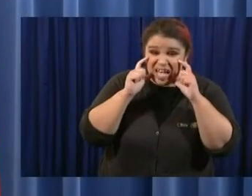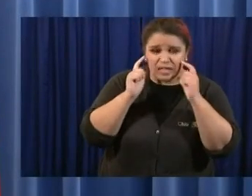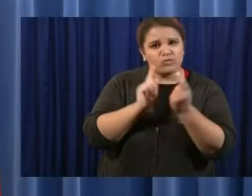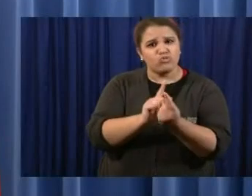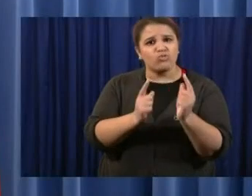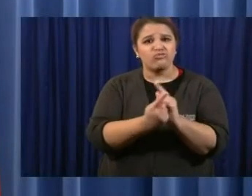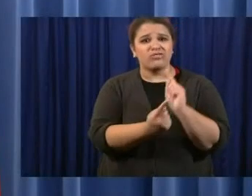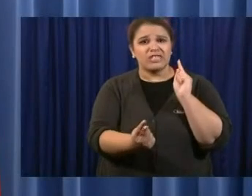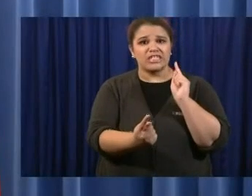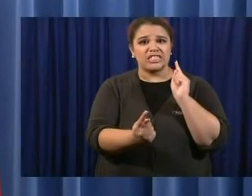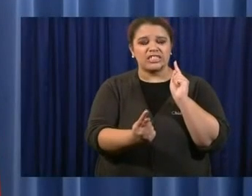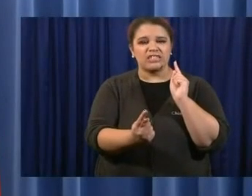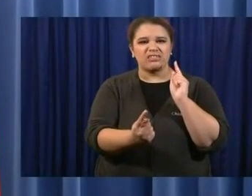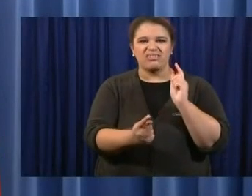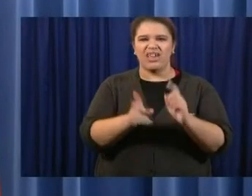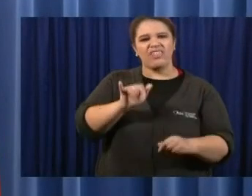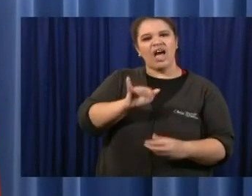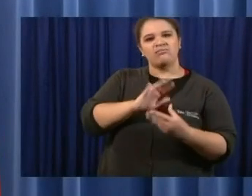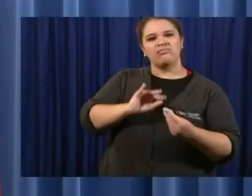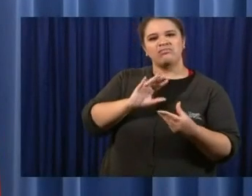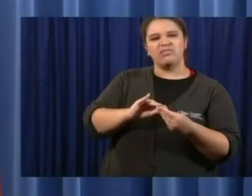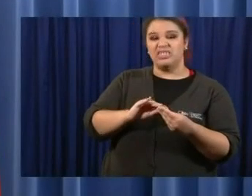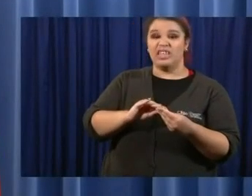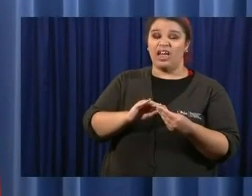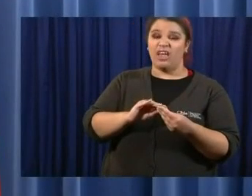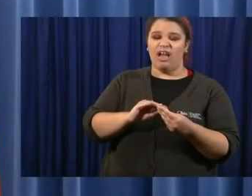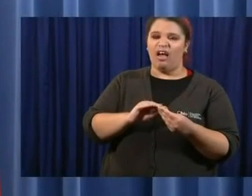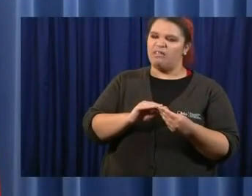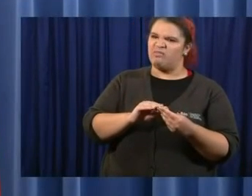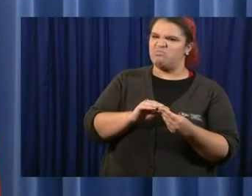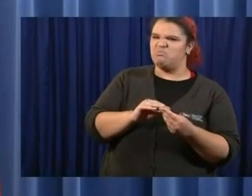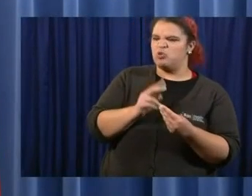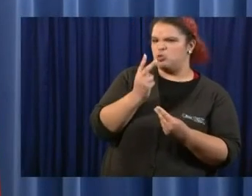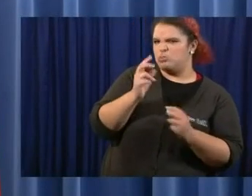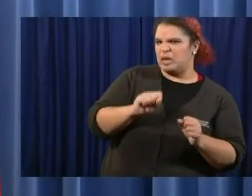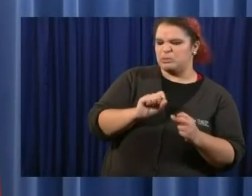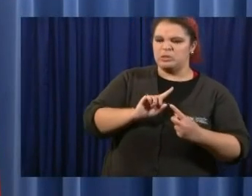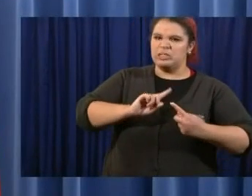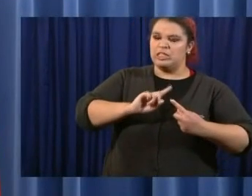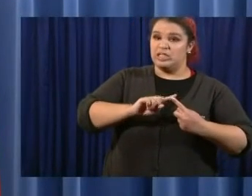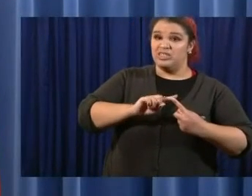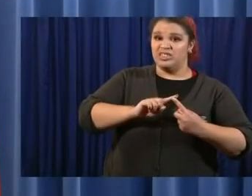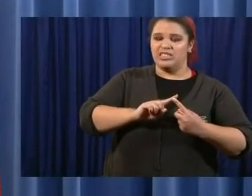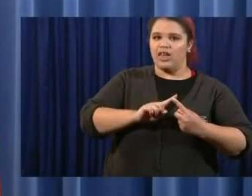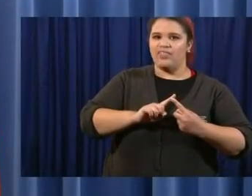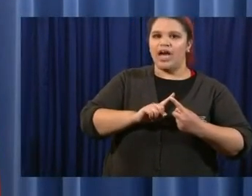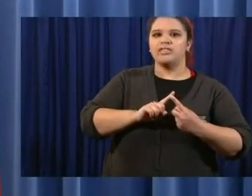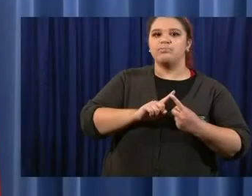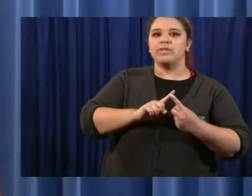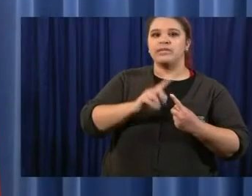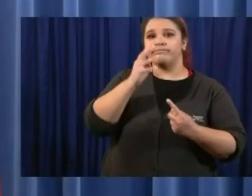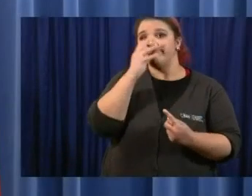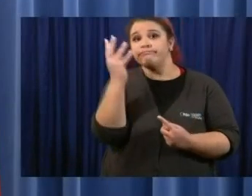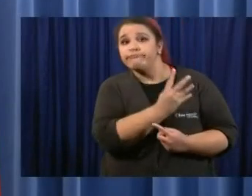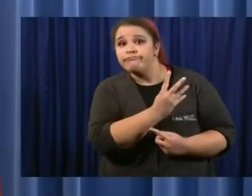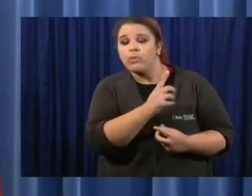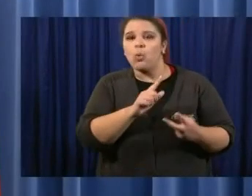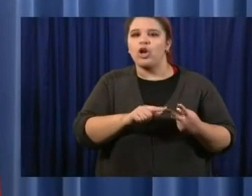is either being lost or, frankly, being ignored? And what, if anything, can you do about it at this point?